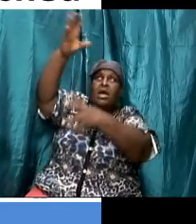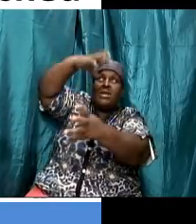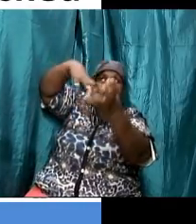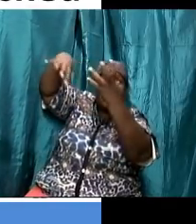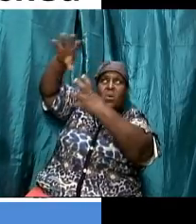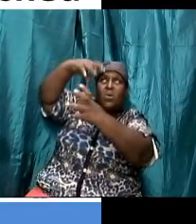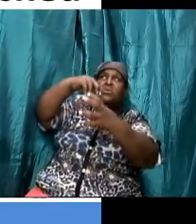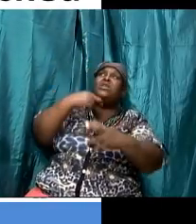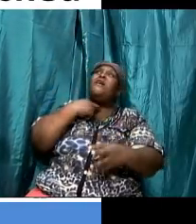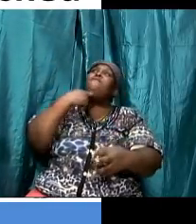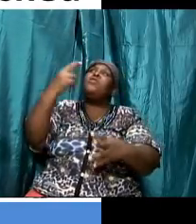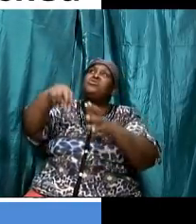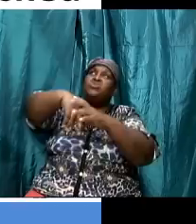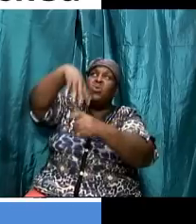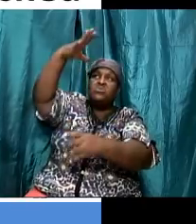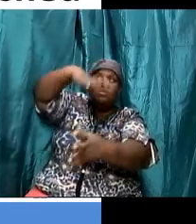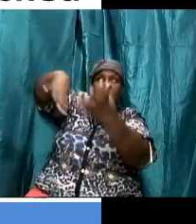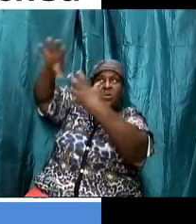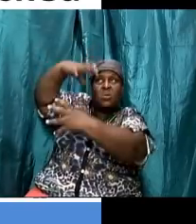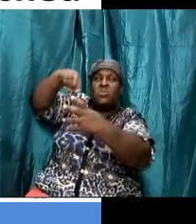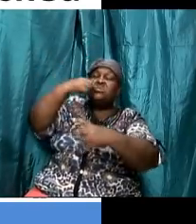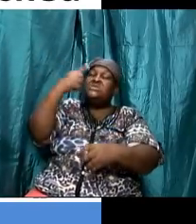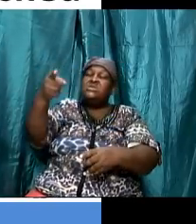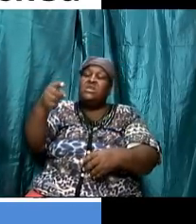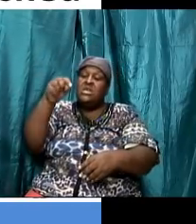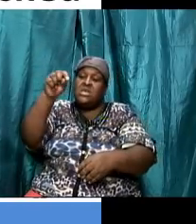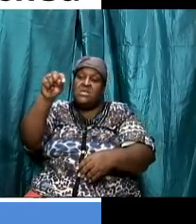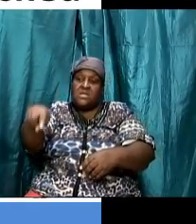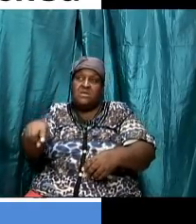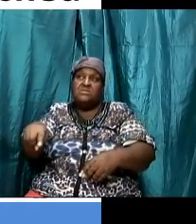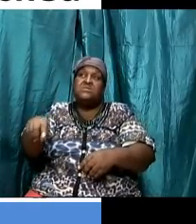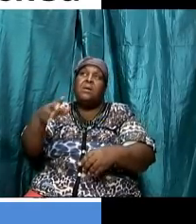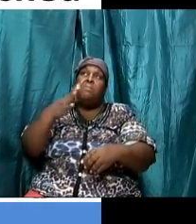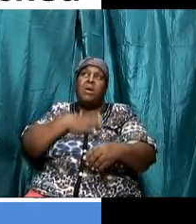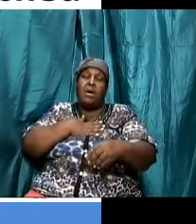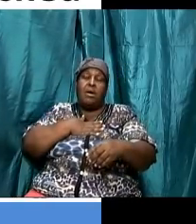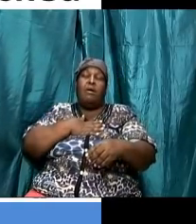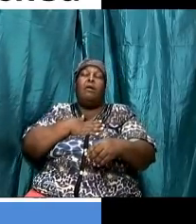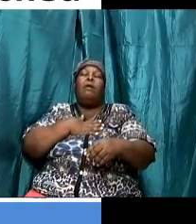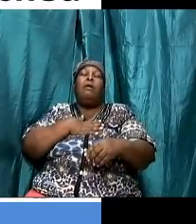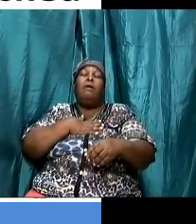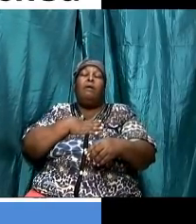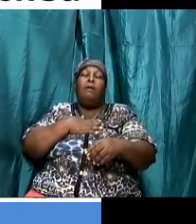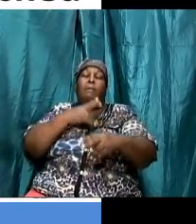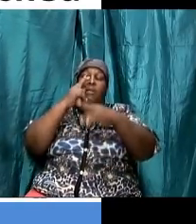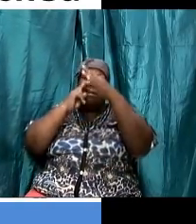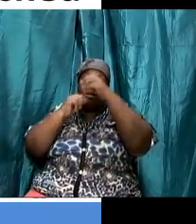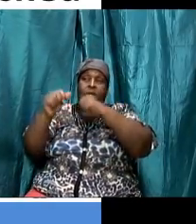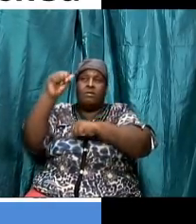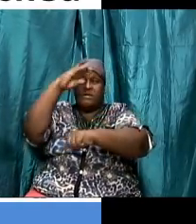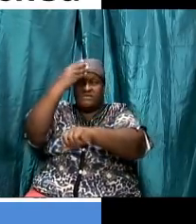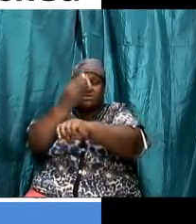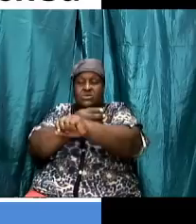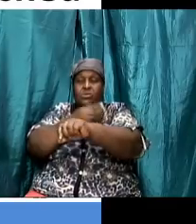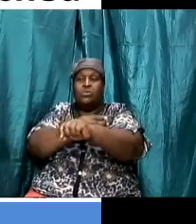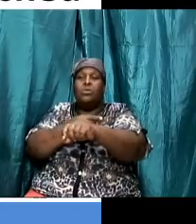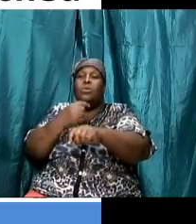out of clothes saying this is my beloved son in whom i'm well pleased hear him in other words moses was there